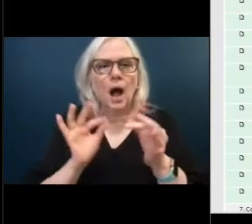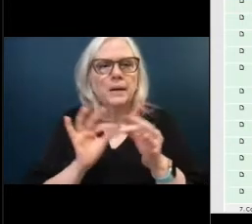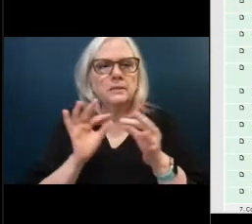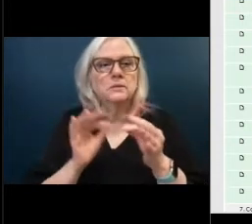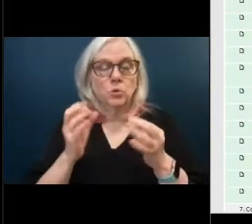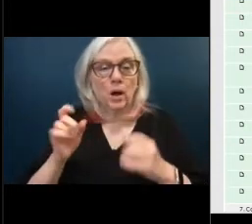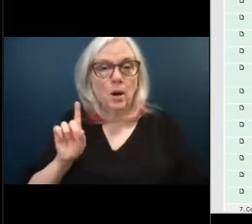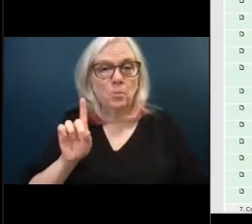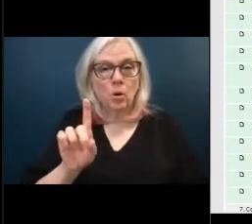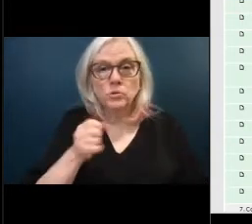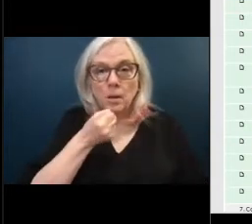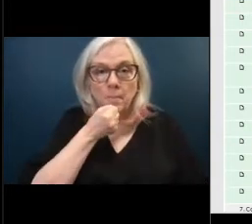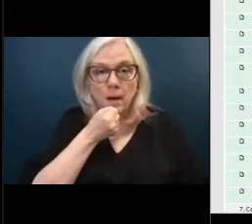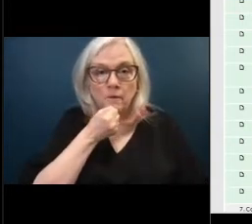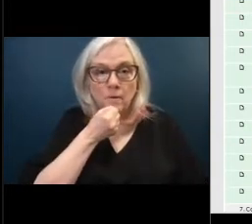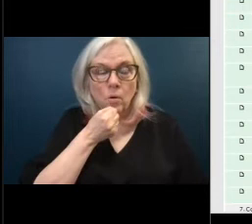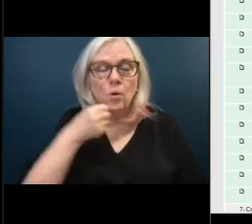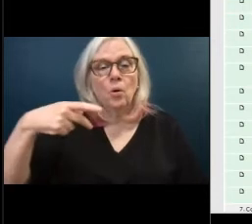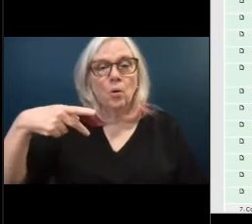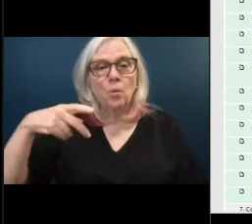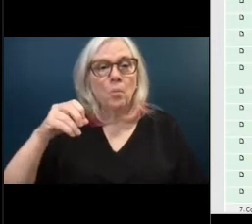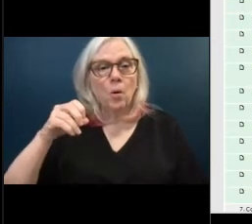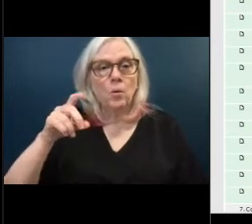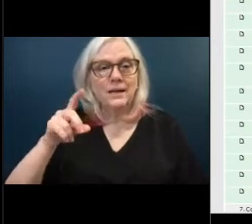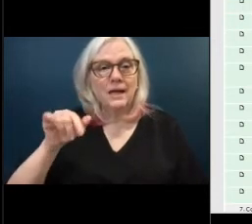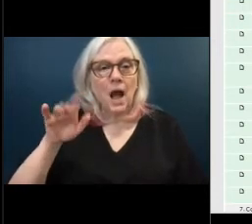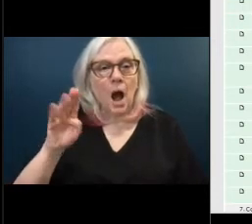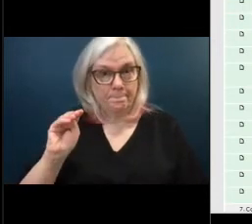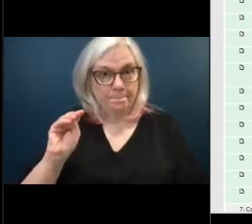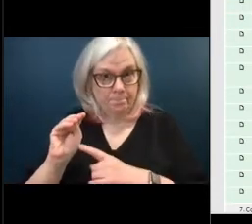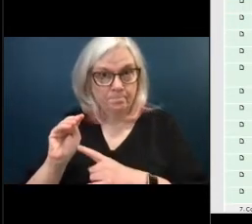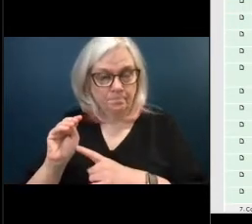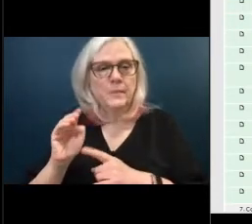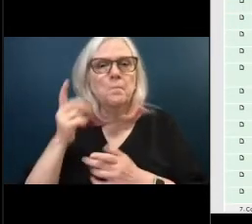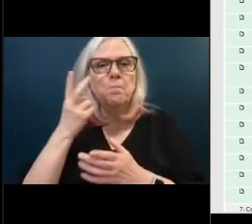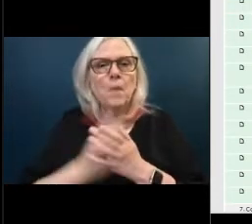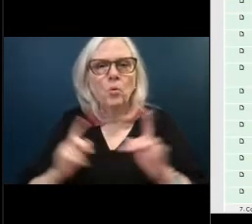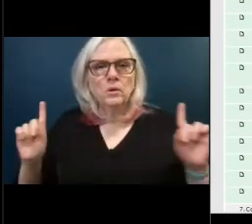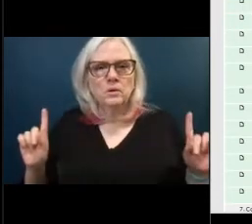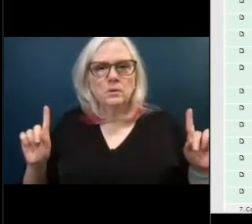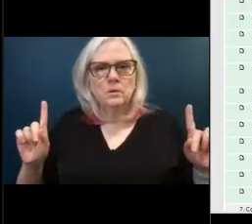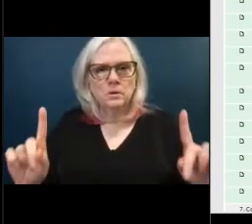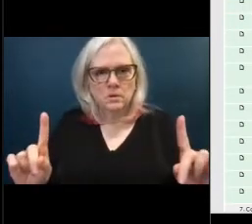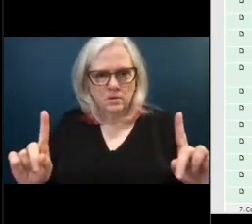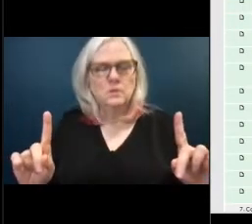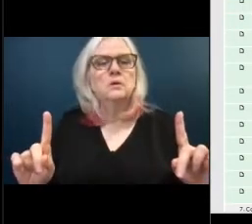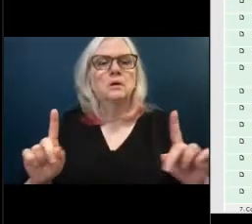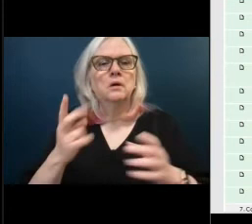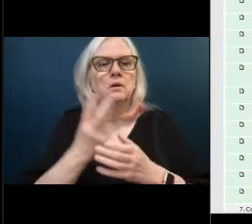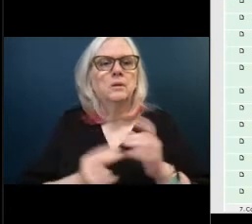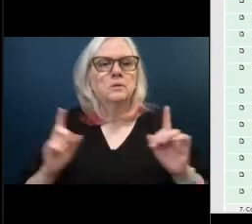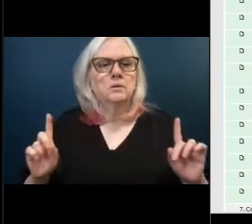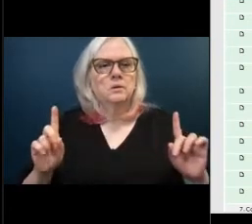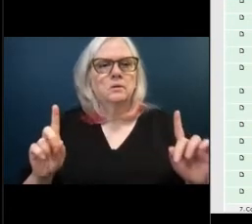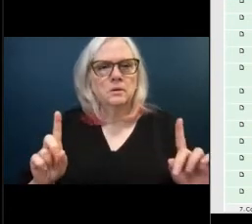And I'd like to ask if, Chief, if you could move over, blocking the timer just a little bit. All right. I